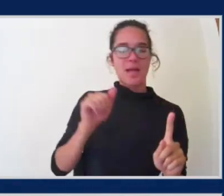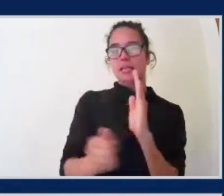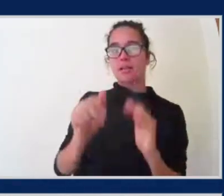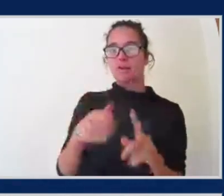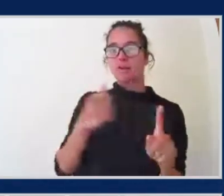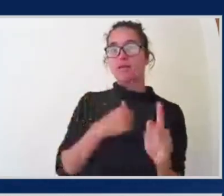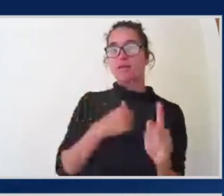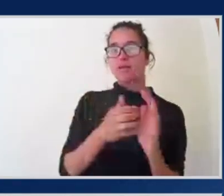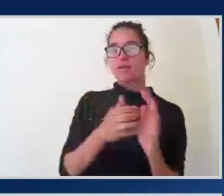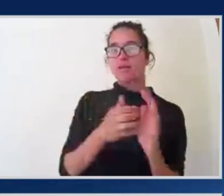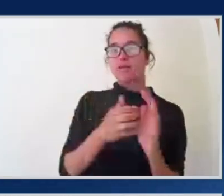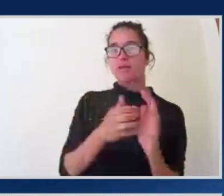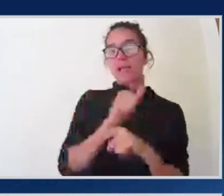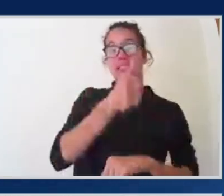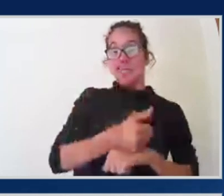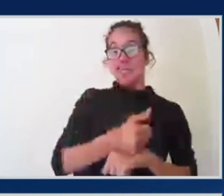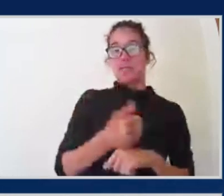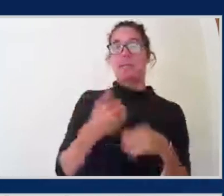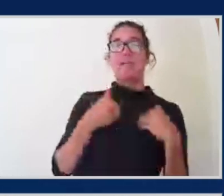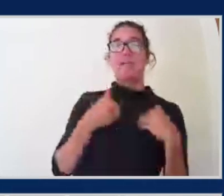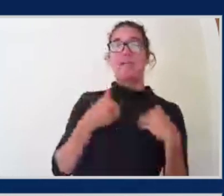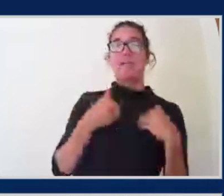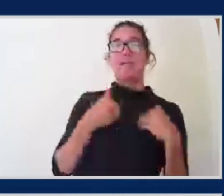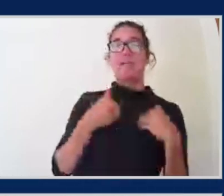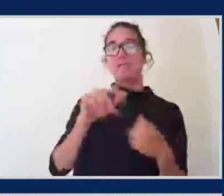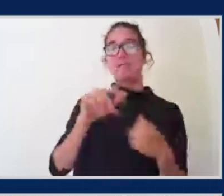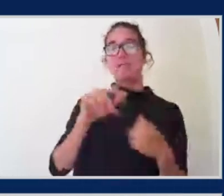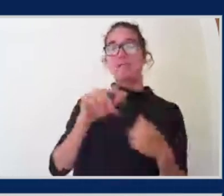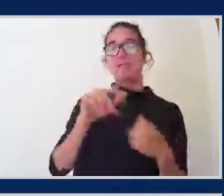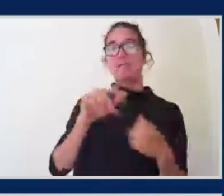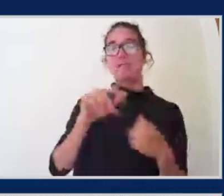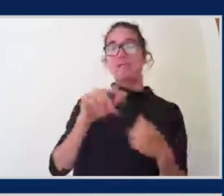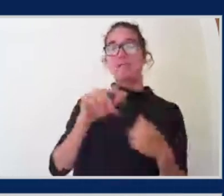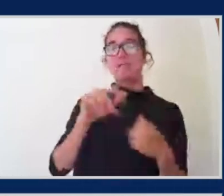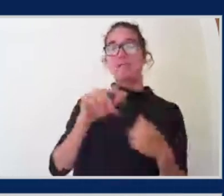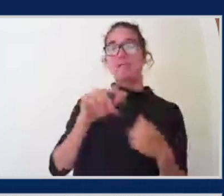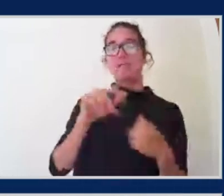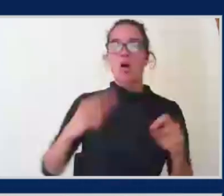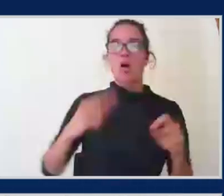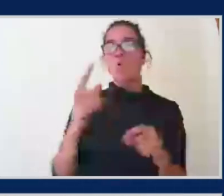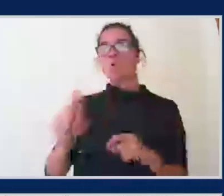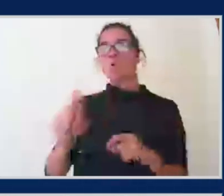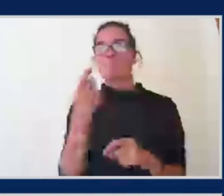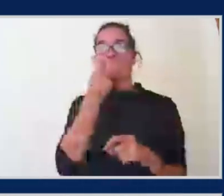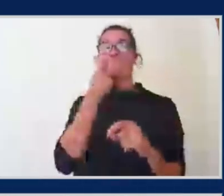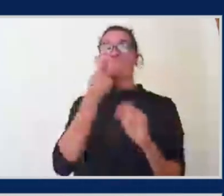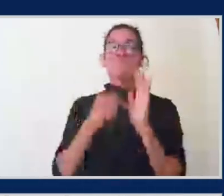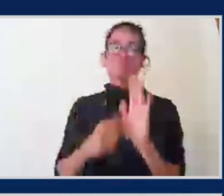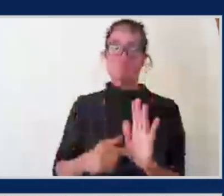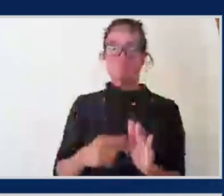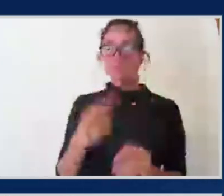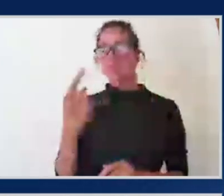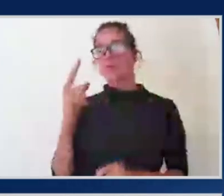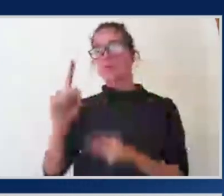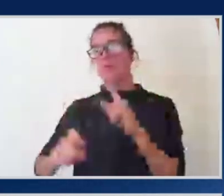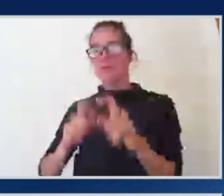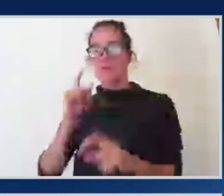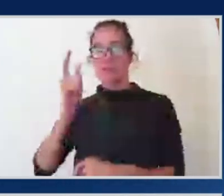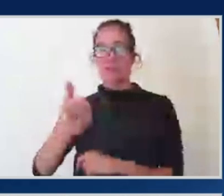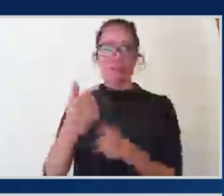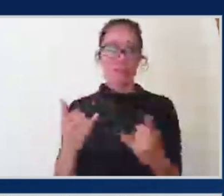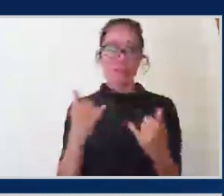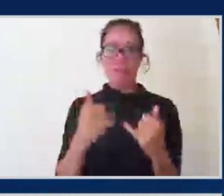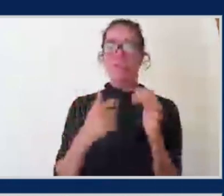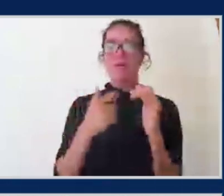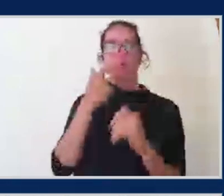have 20 questions there that you can test. We have one question we just showed you. We have two questions later on today. So watch that recording. Kyle and I